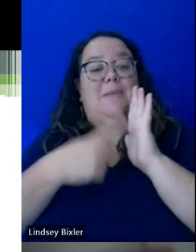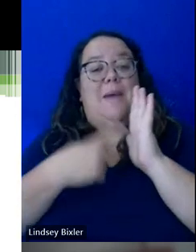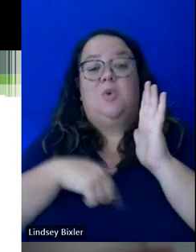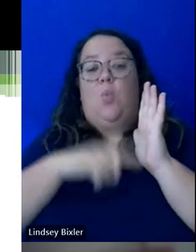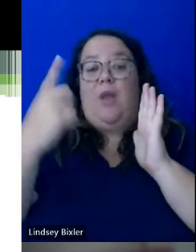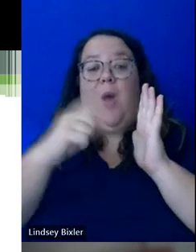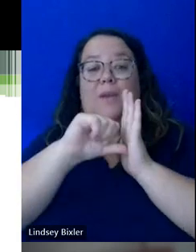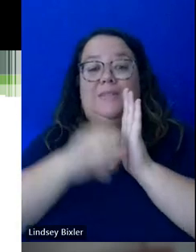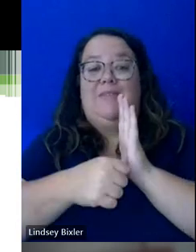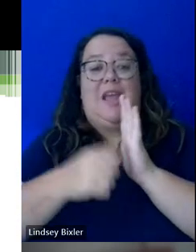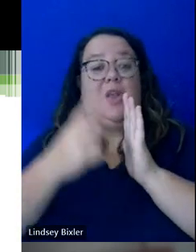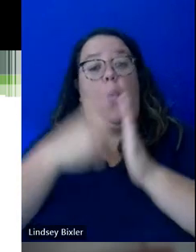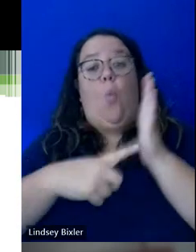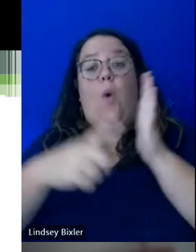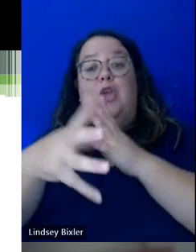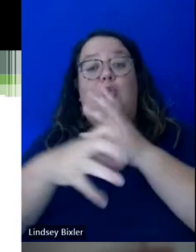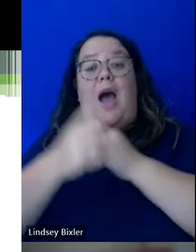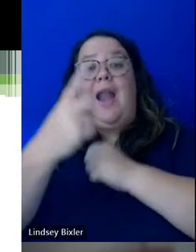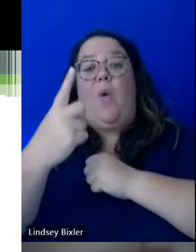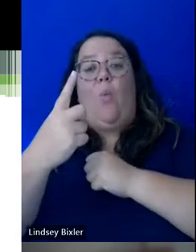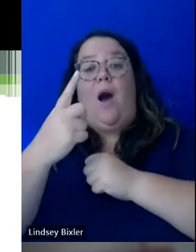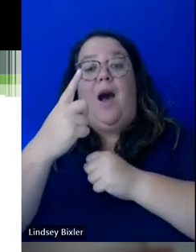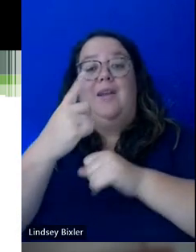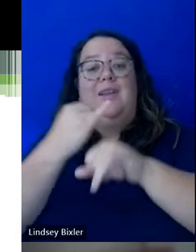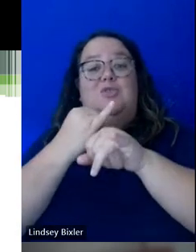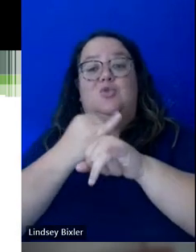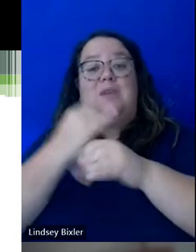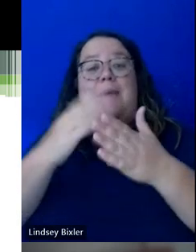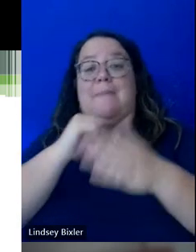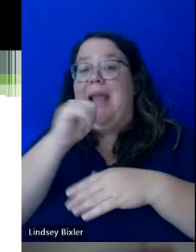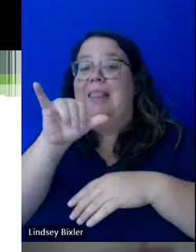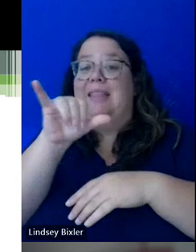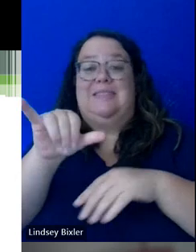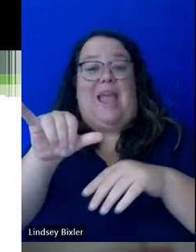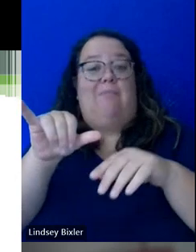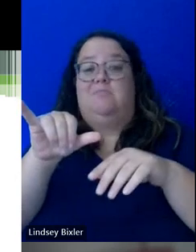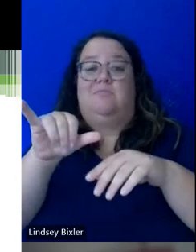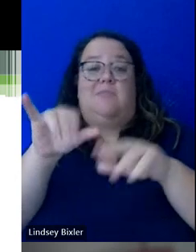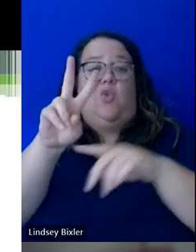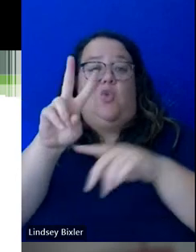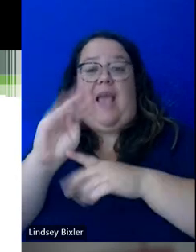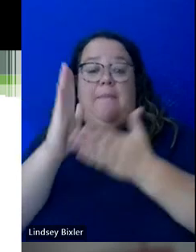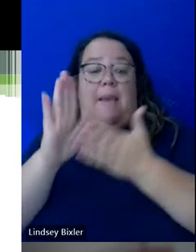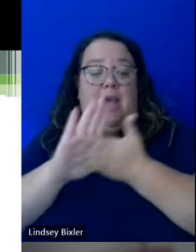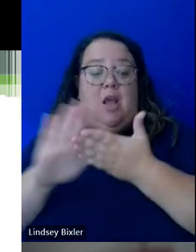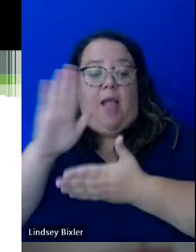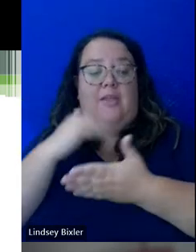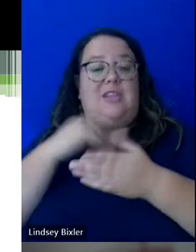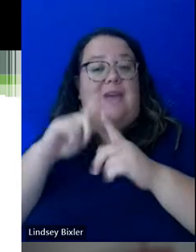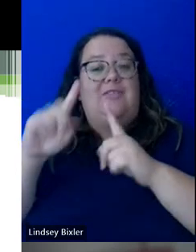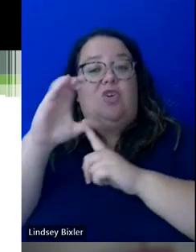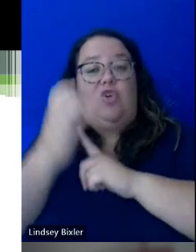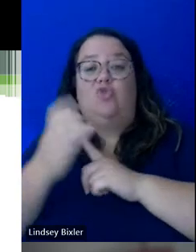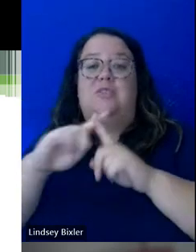institution may not be the same at UVM. They may have different policies, the college might have a different culture. And